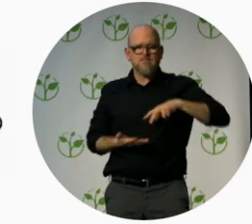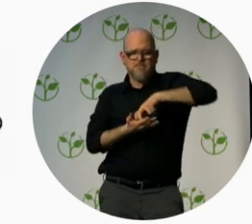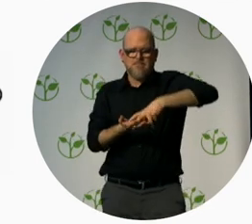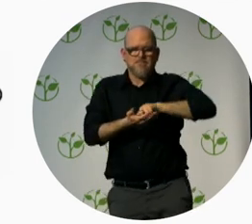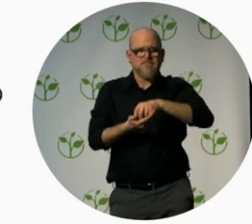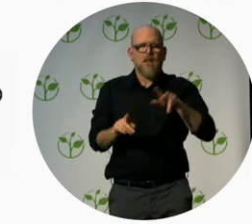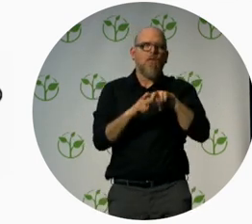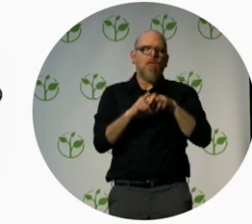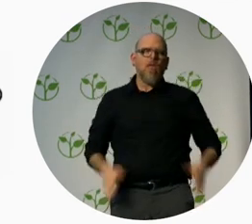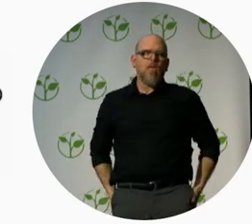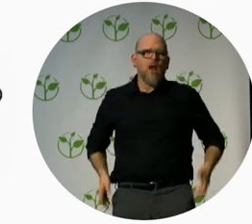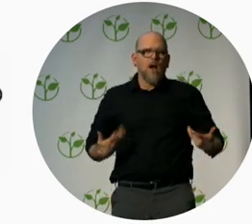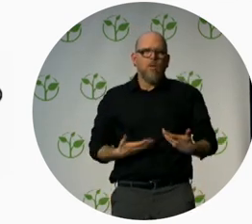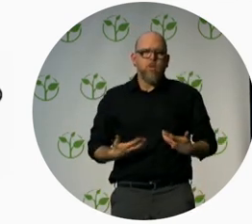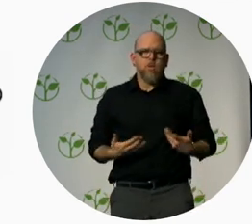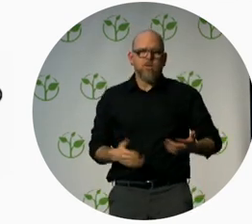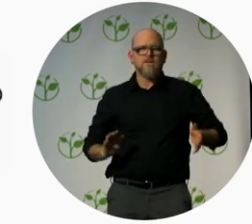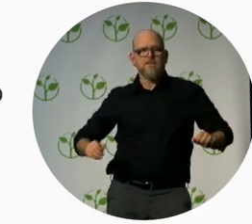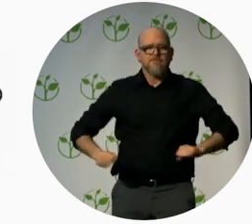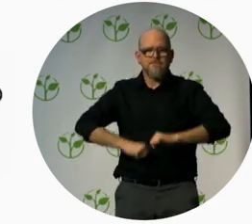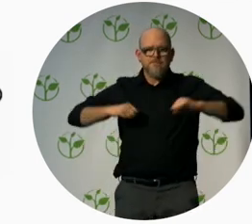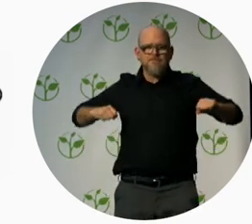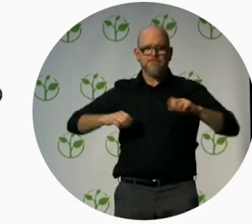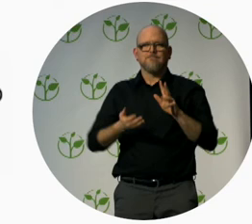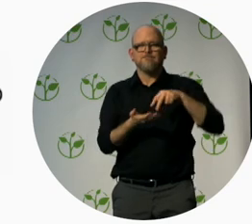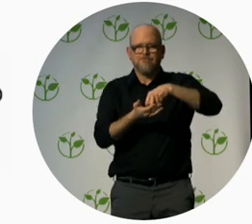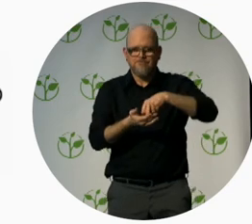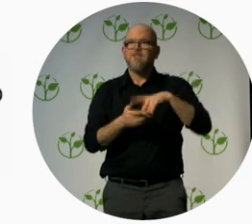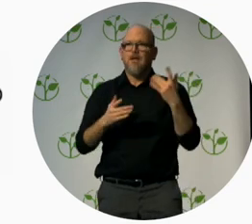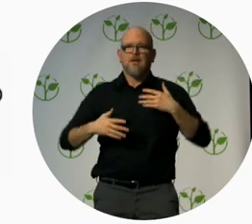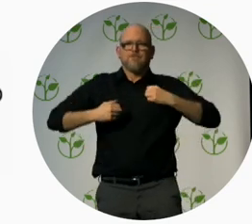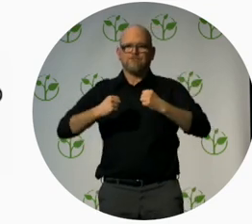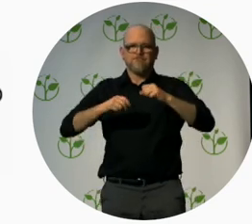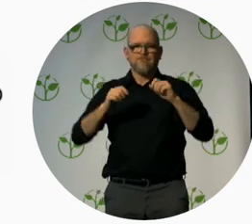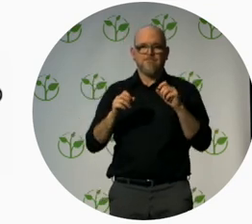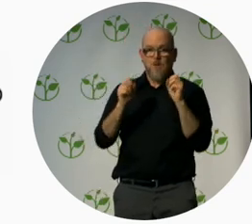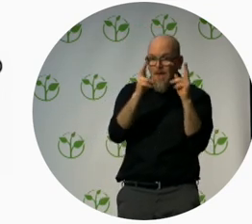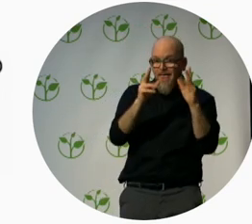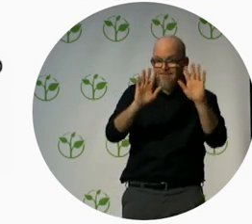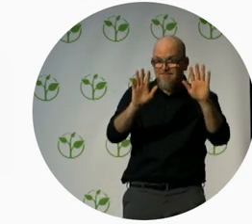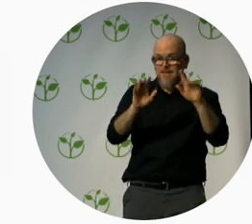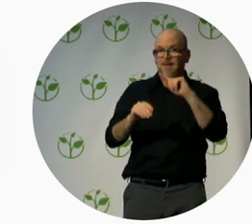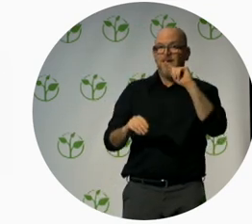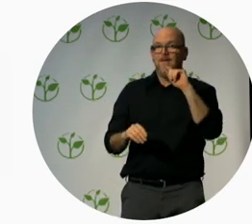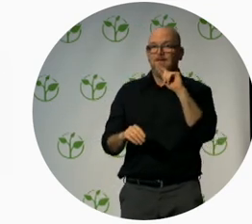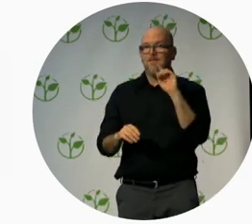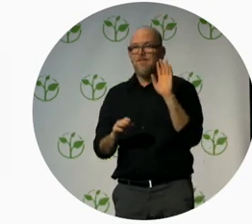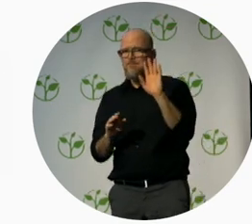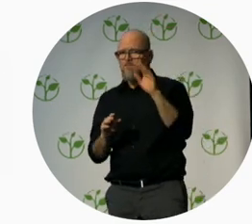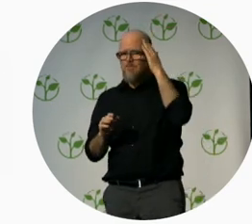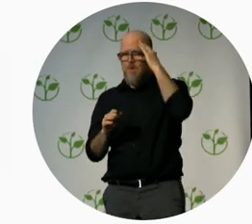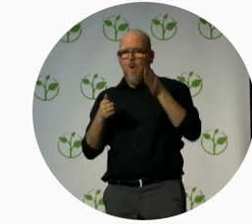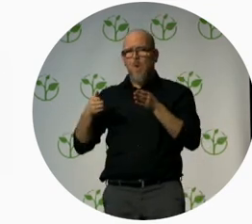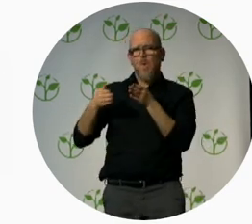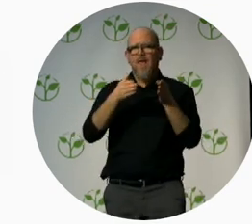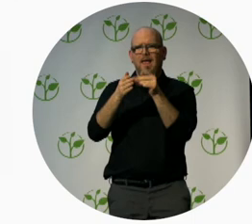relaxing your body and getting ready for a real action. Each one of you can choose the way to participate. Some of you will say,